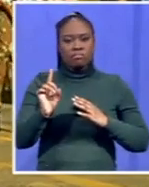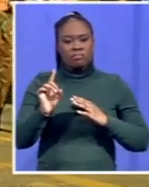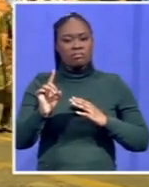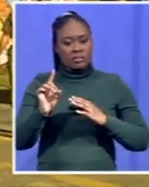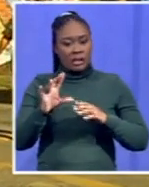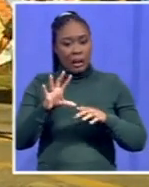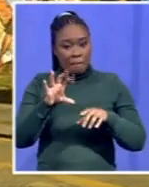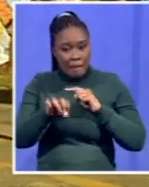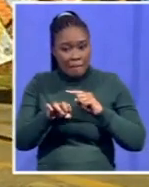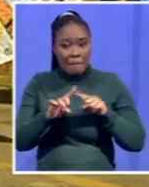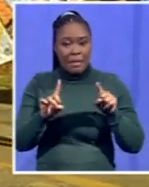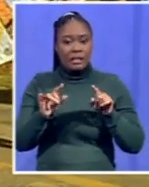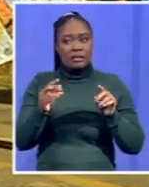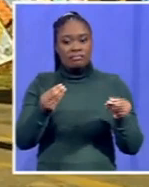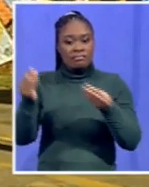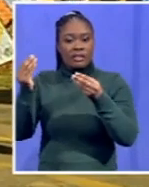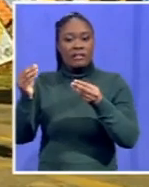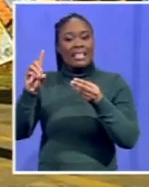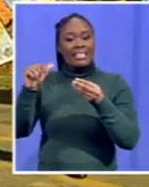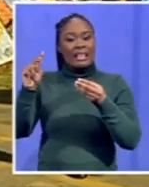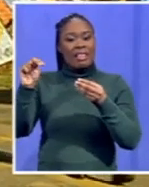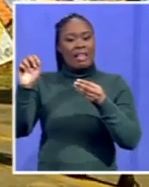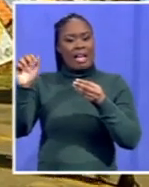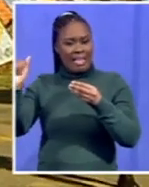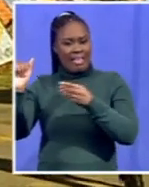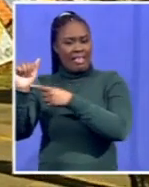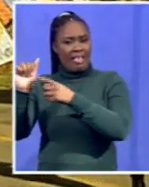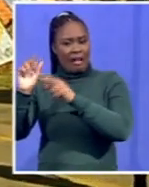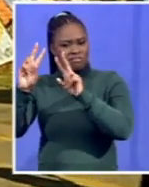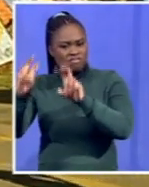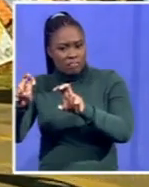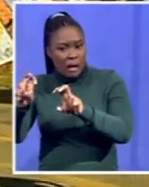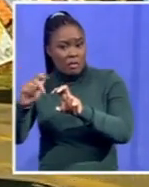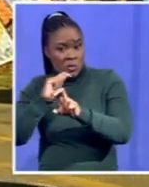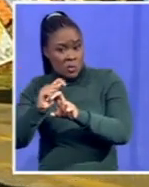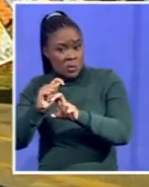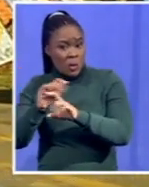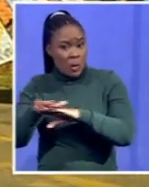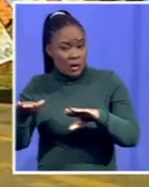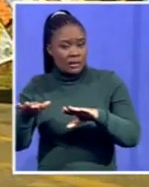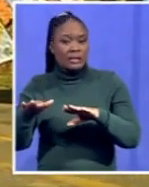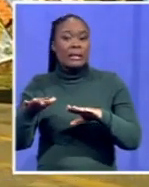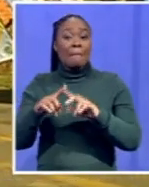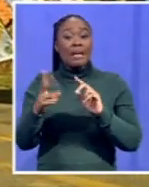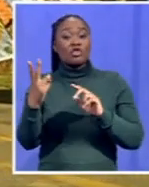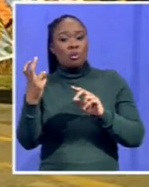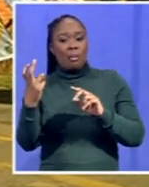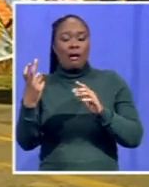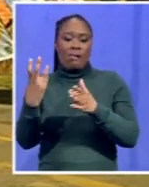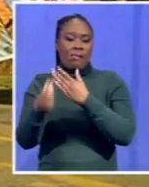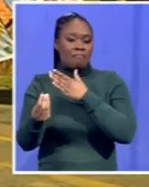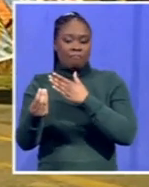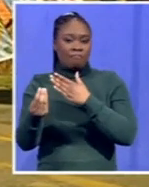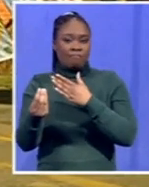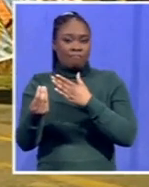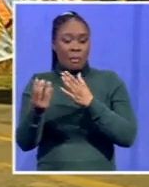loved ones and also have closure. That family currently has got two more, I mean, bodies that are still remaining.